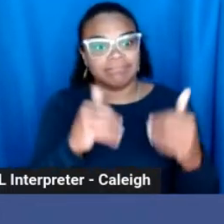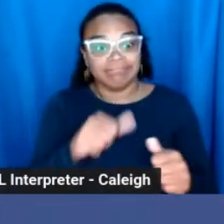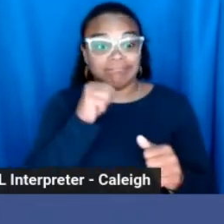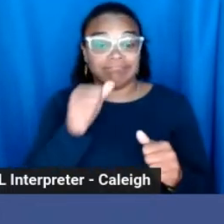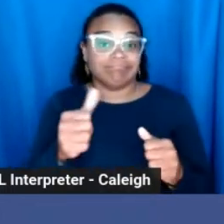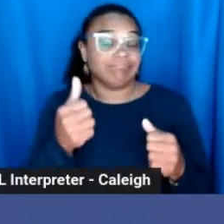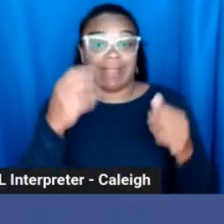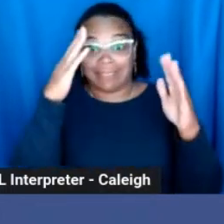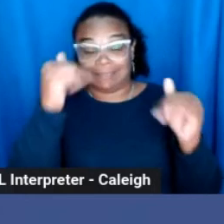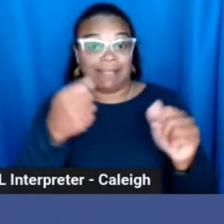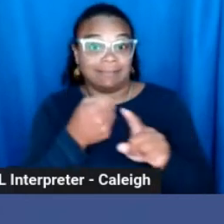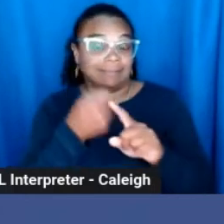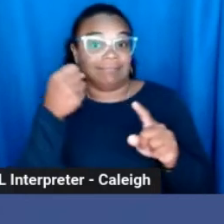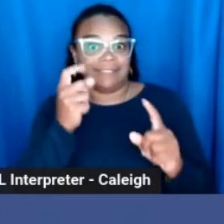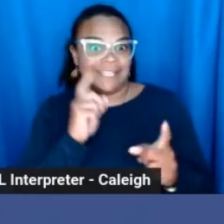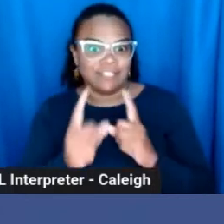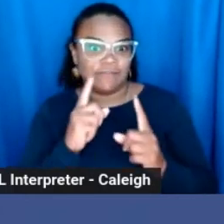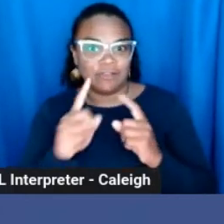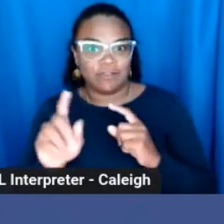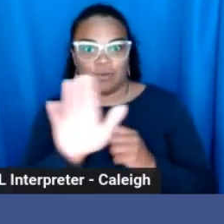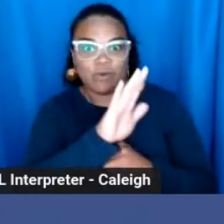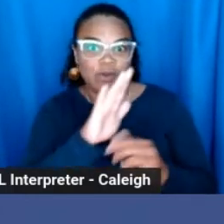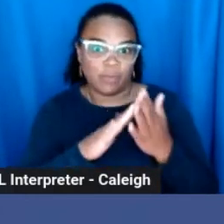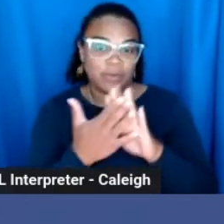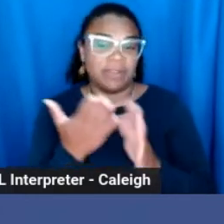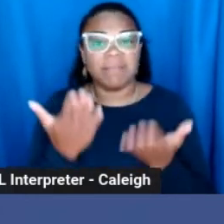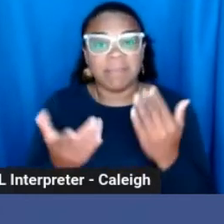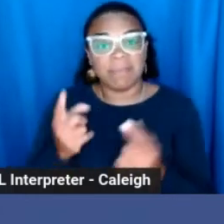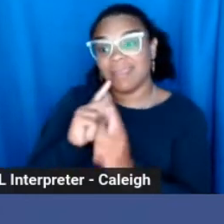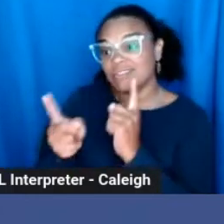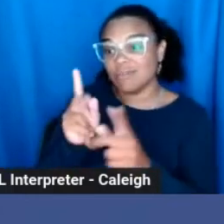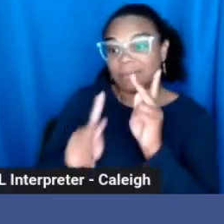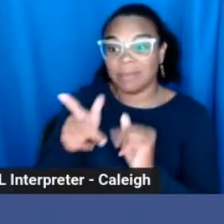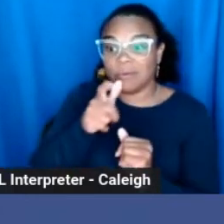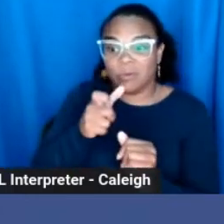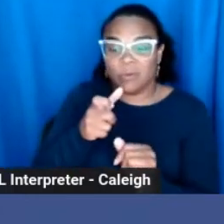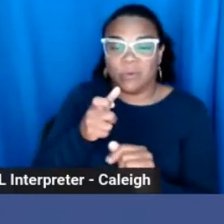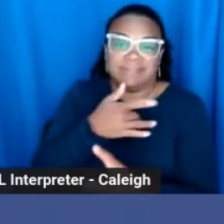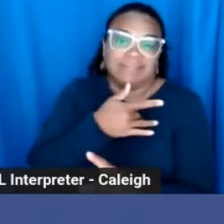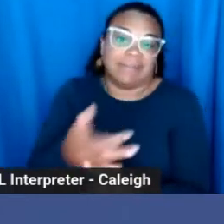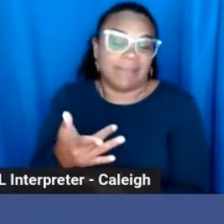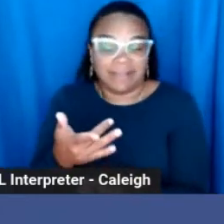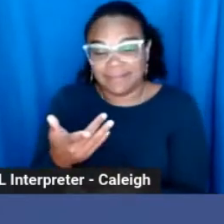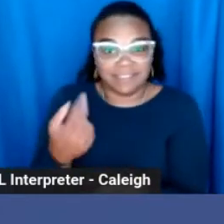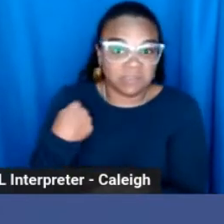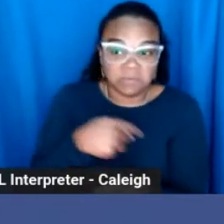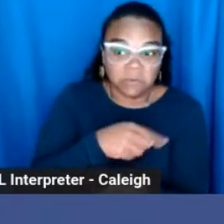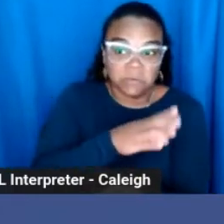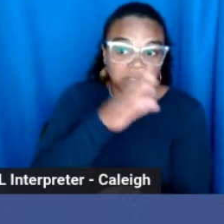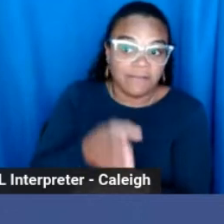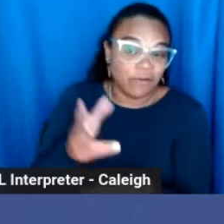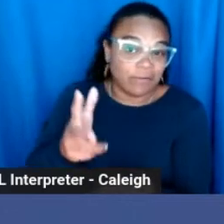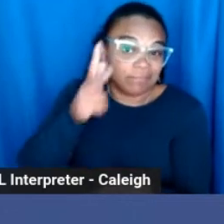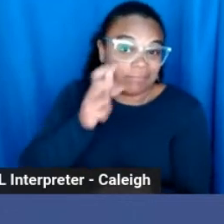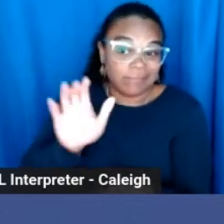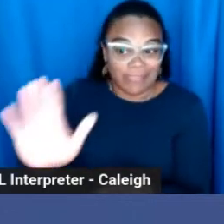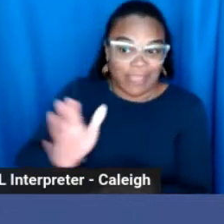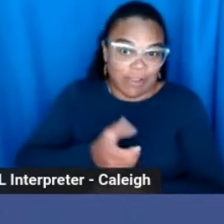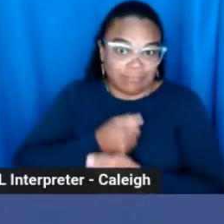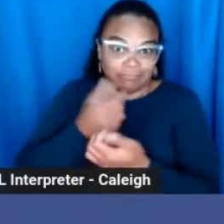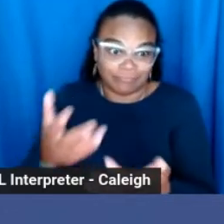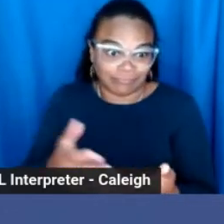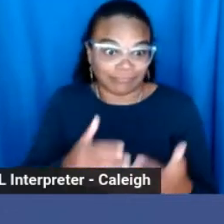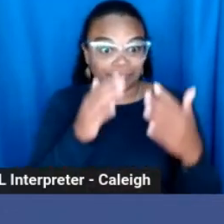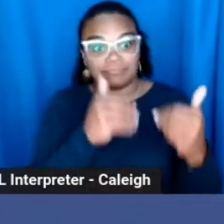maybe interviewing folks that folks wouldn't generally hear from, cultural criticism